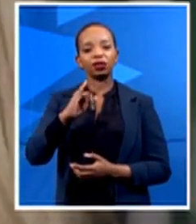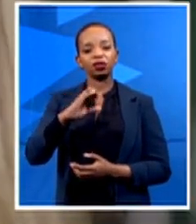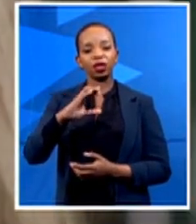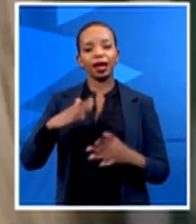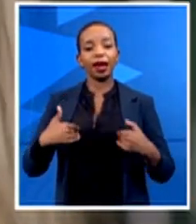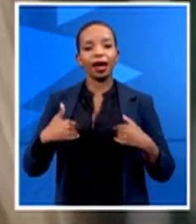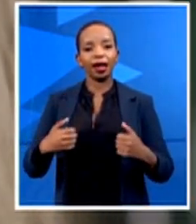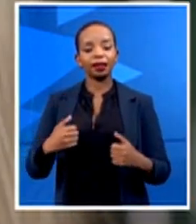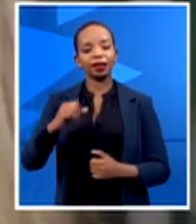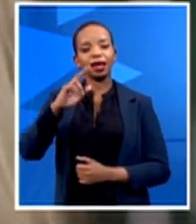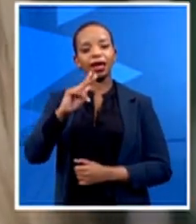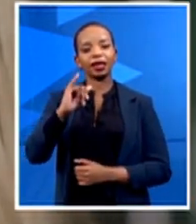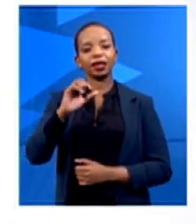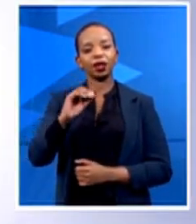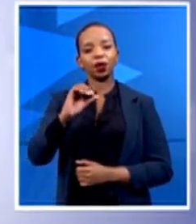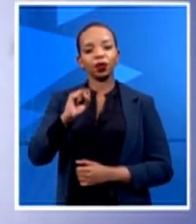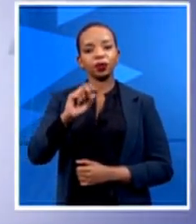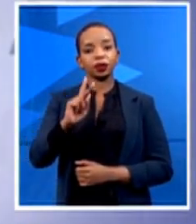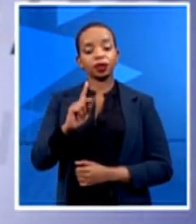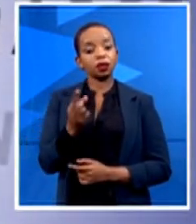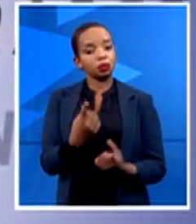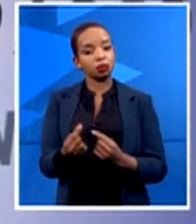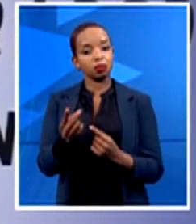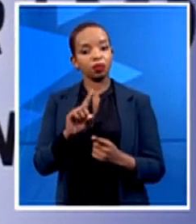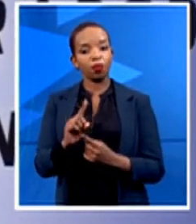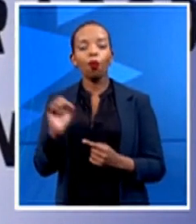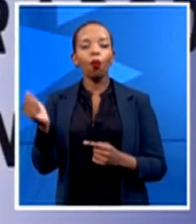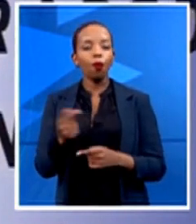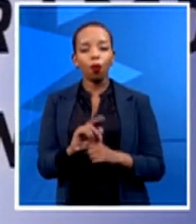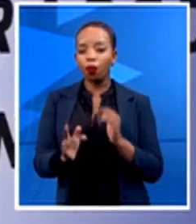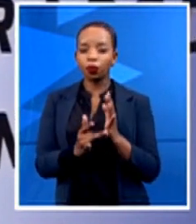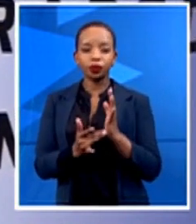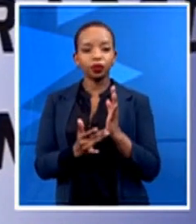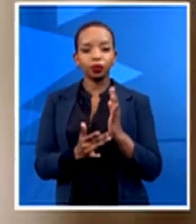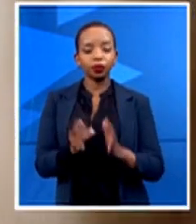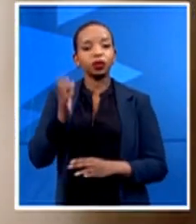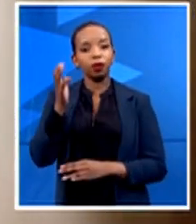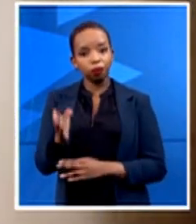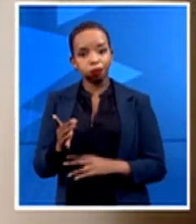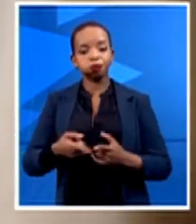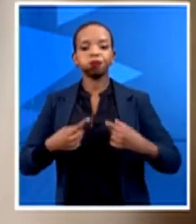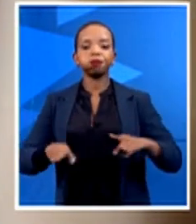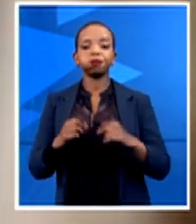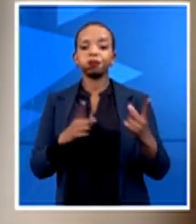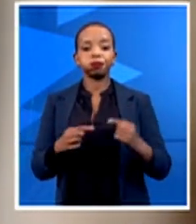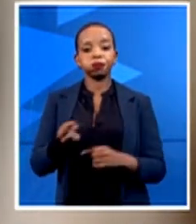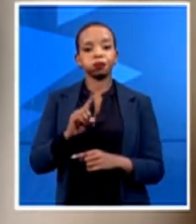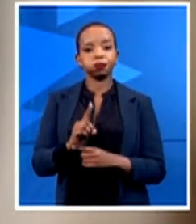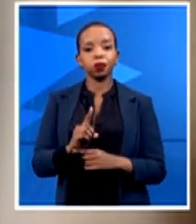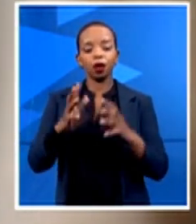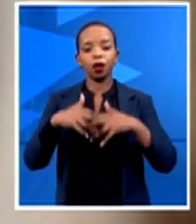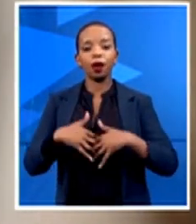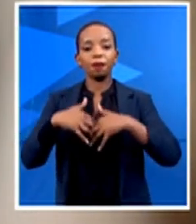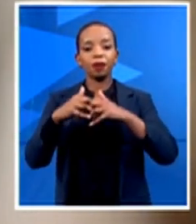of these technologies that have been sitting on the periphery and we've created one consolidated device that